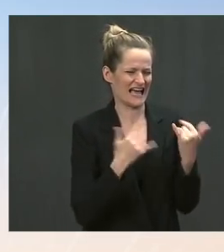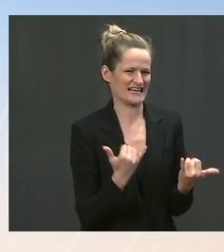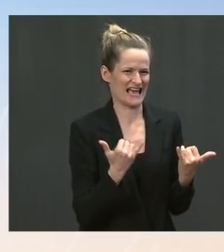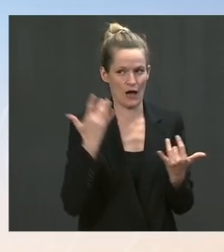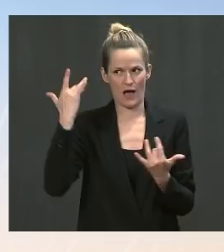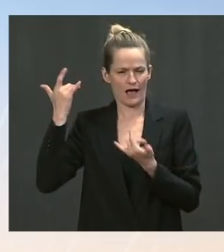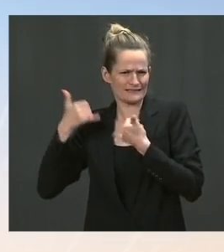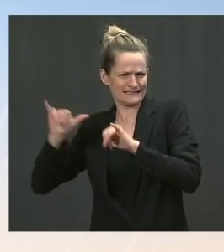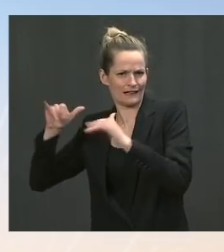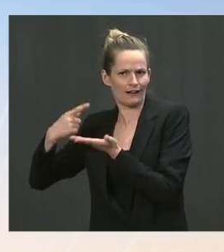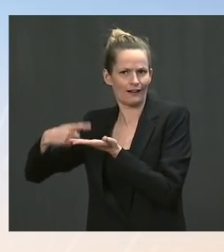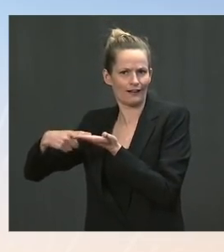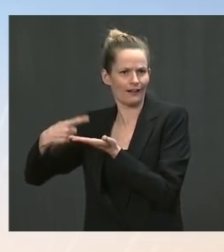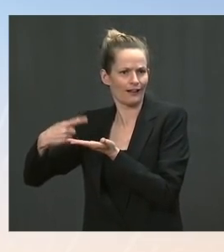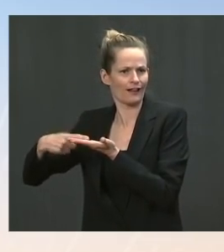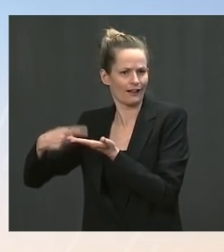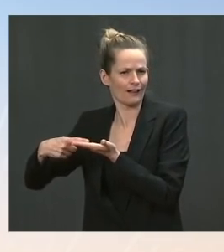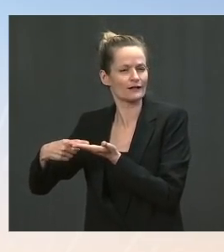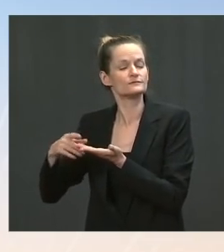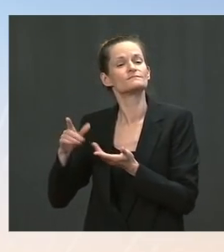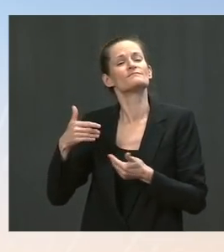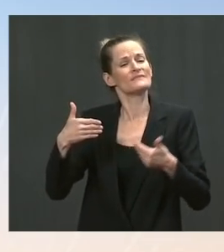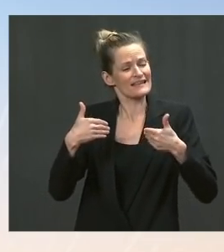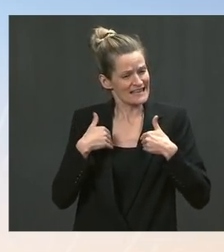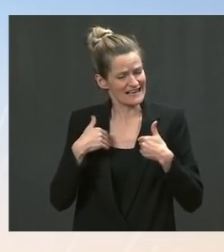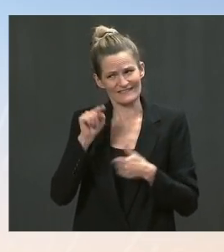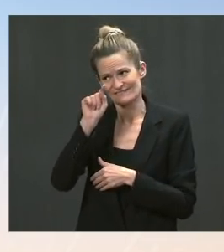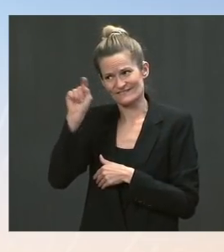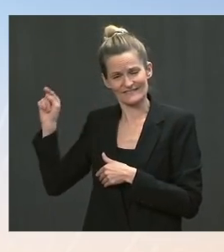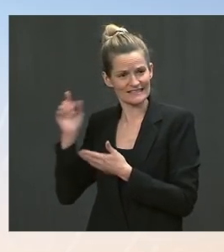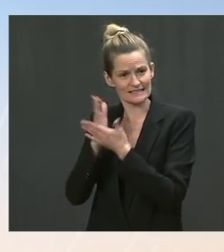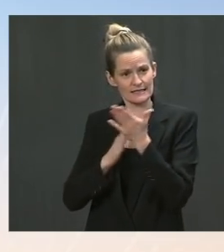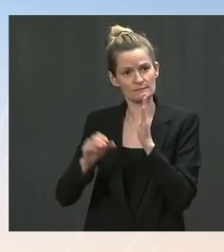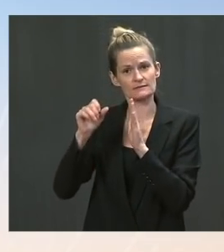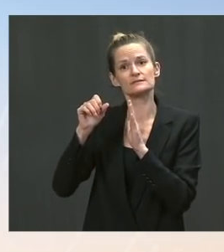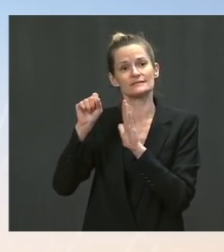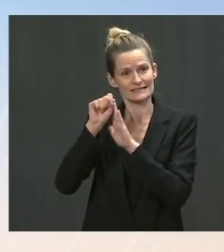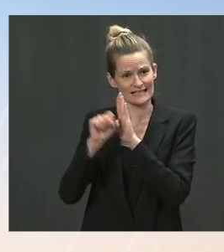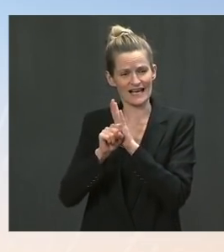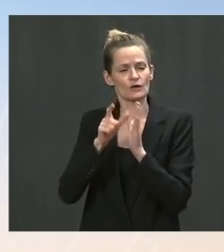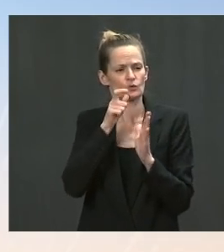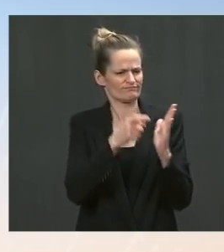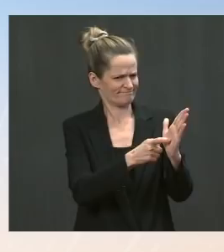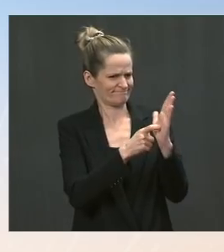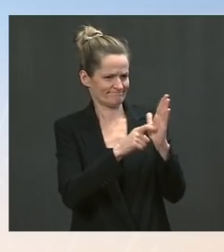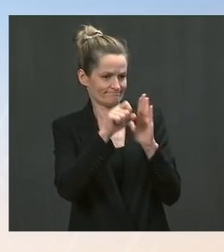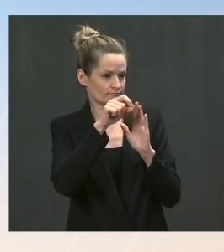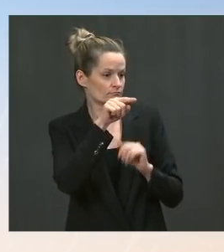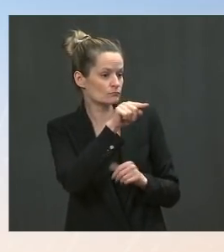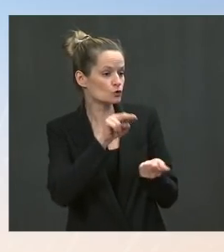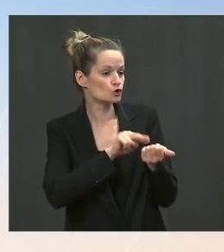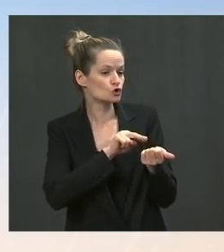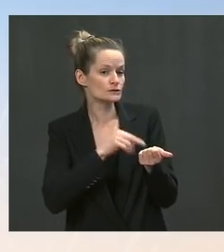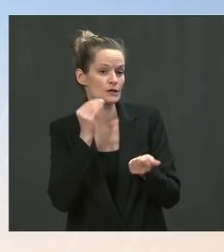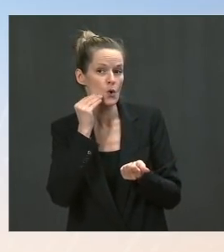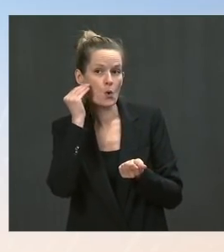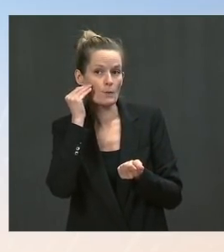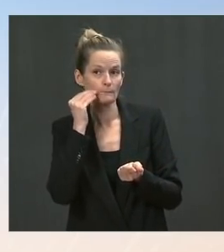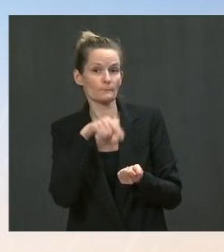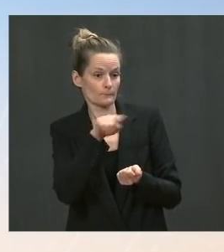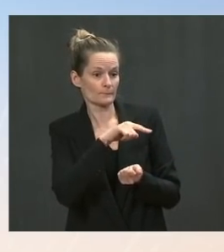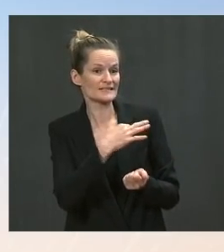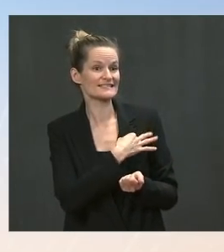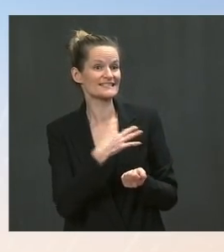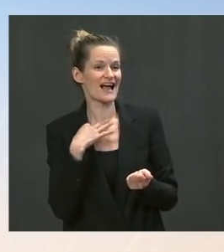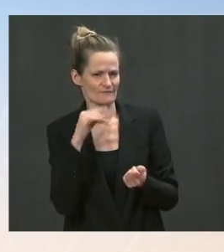requirements of nursing home employees and health providers to get vaccinated. We've seen states do that. We've seen some health